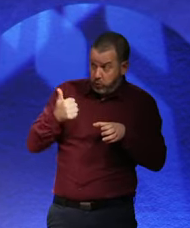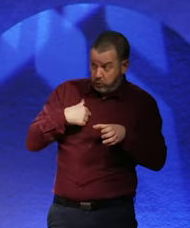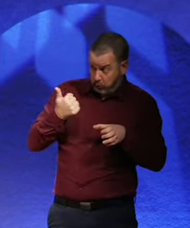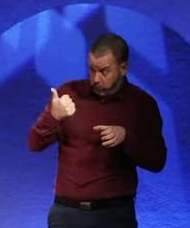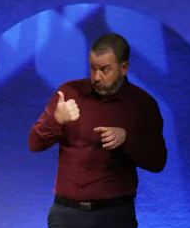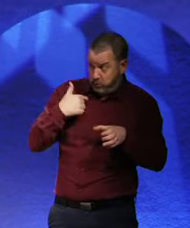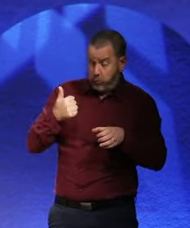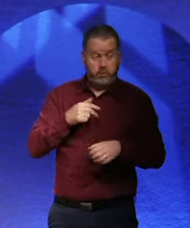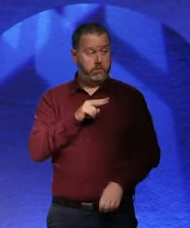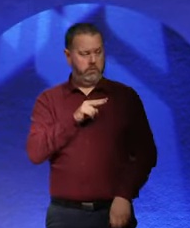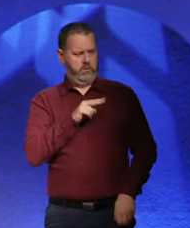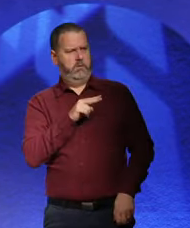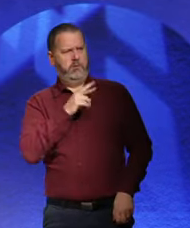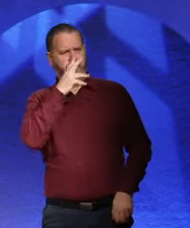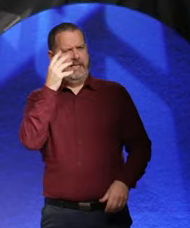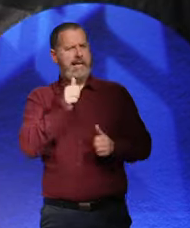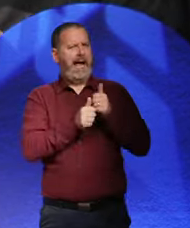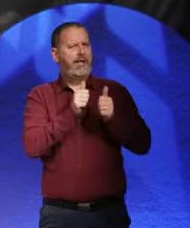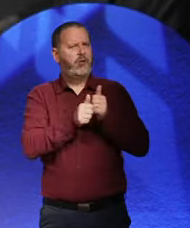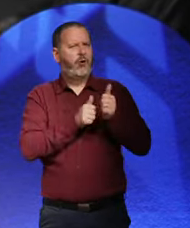So there's the, you know.